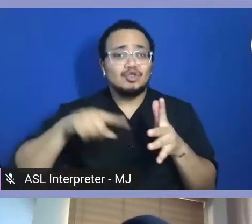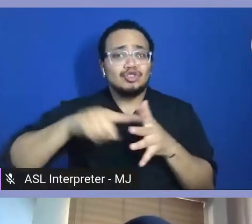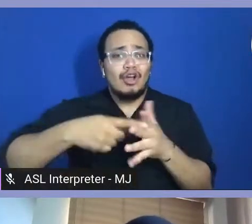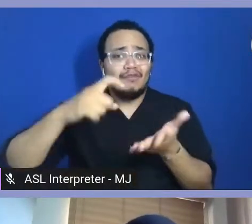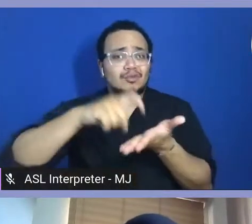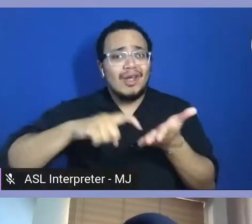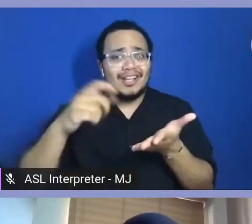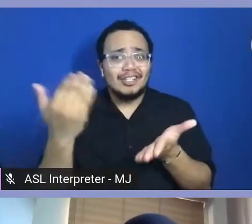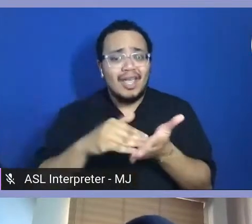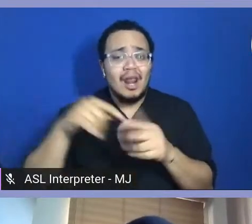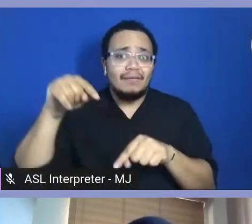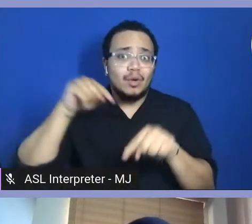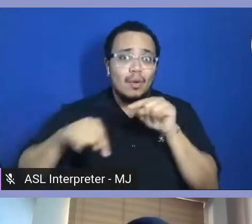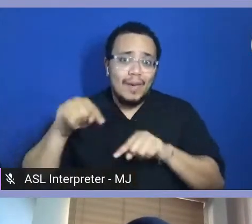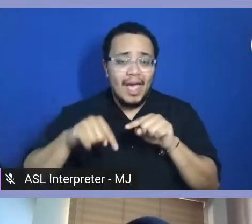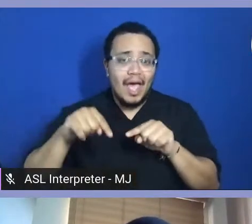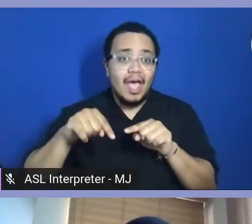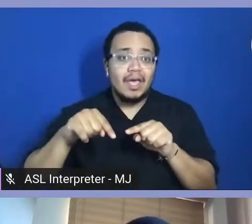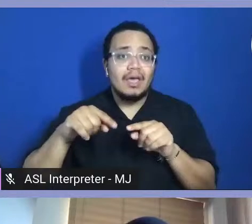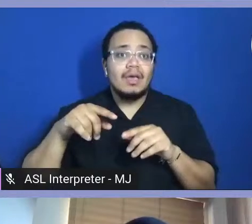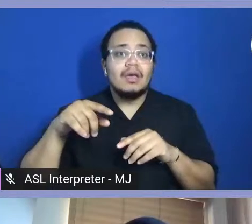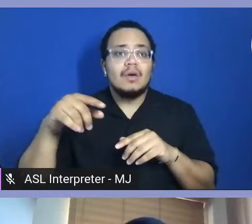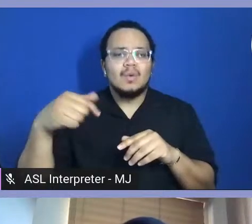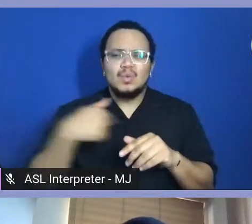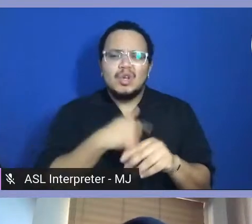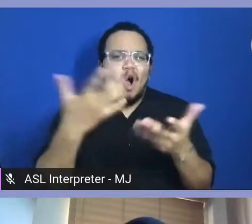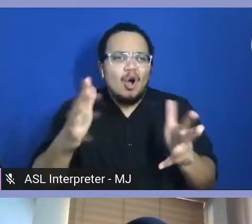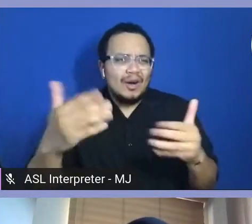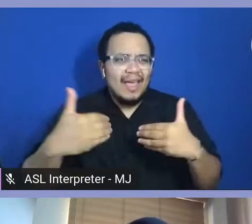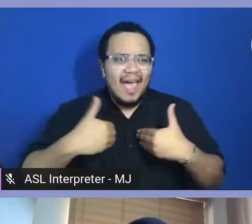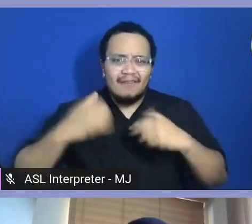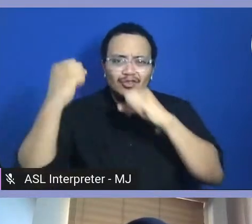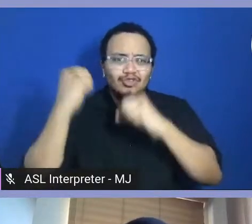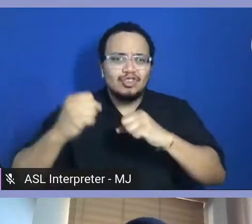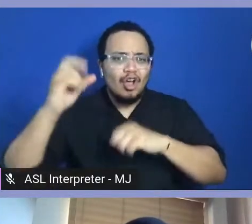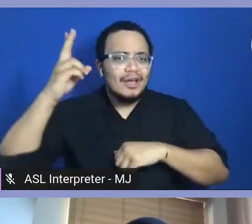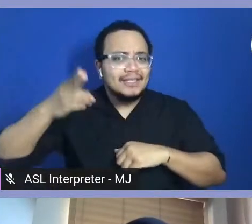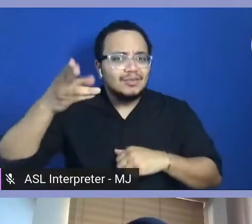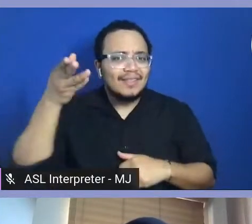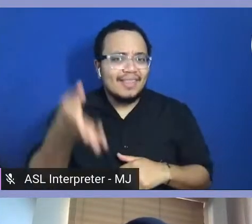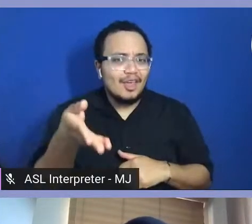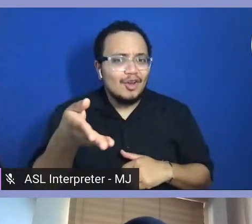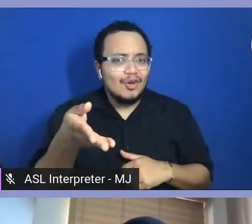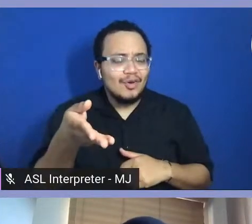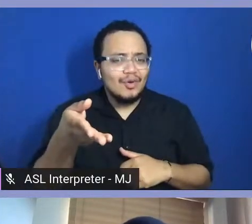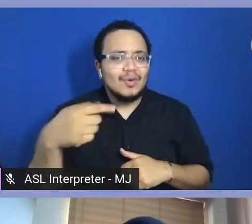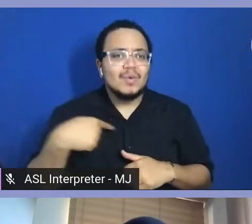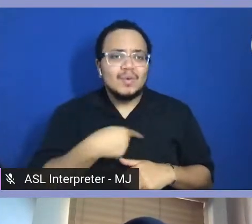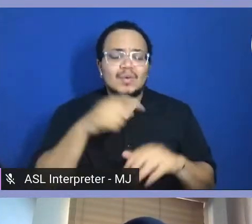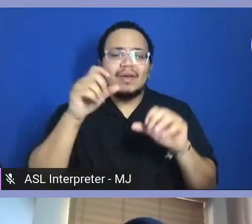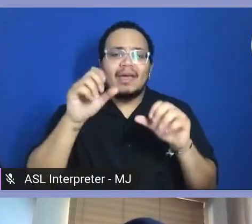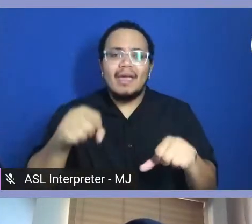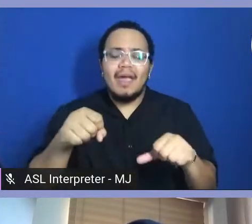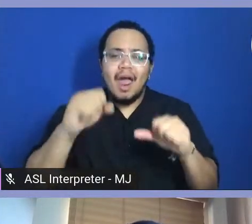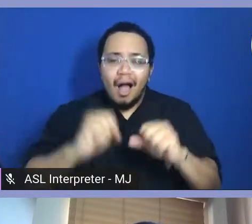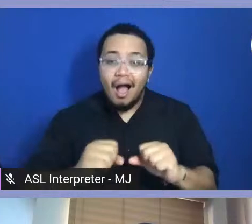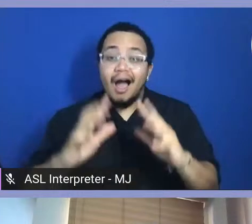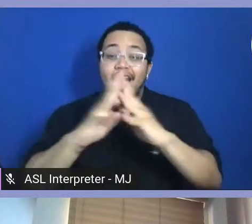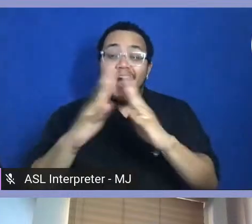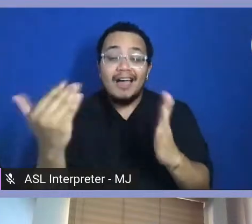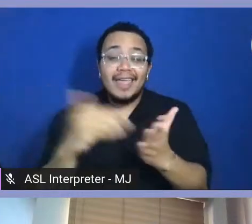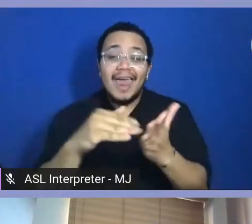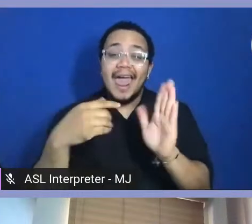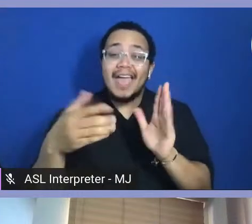and say, hey, what could be here when there's something that was there that we can, we can, you know, revitalize and bring back into the community.